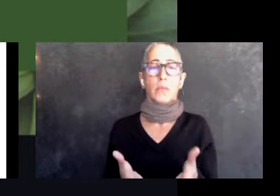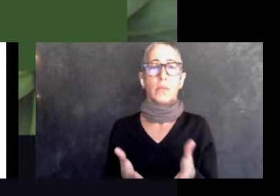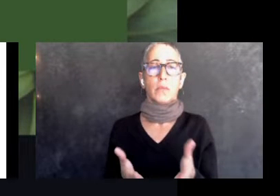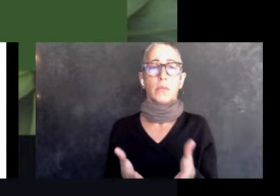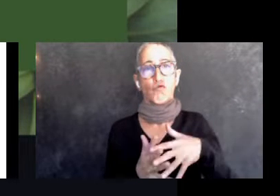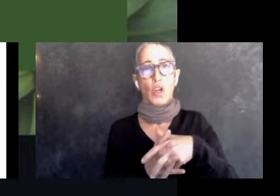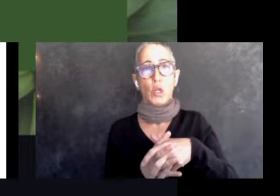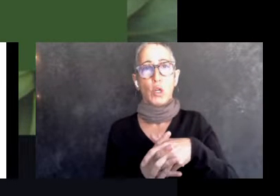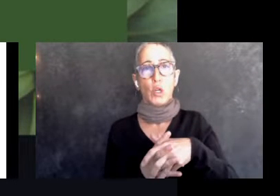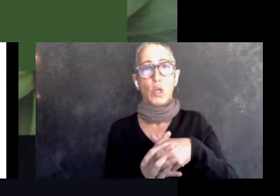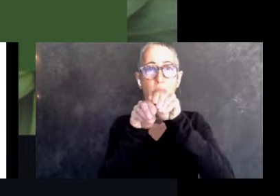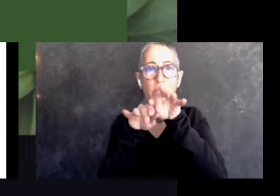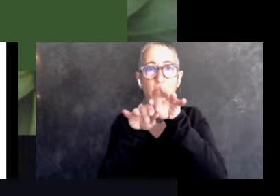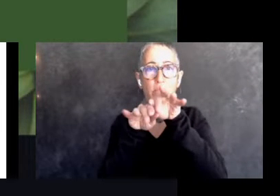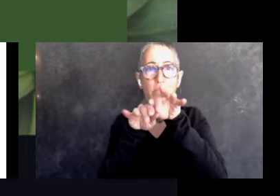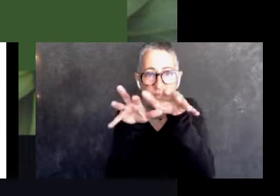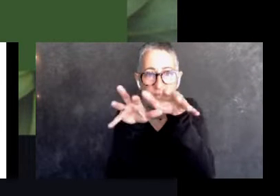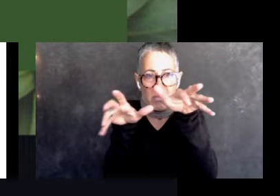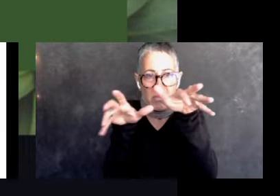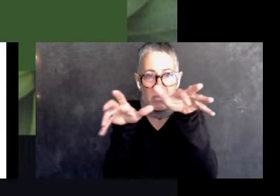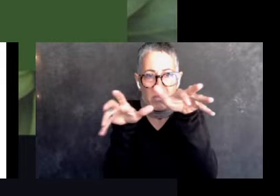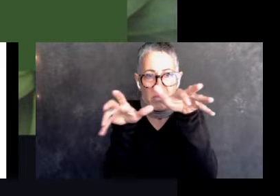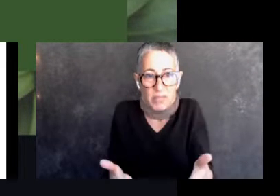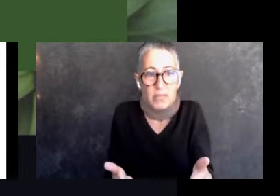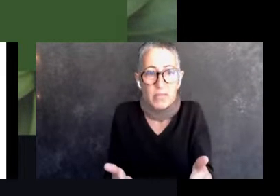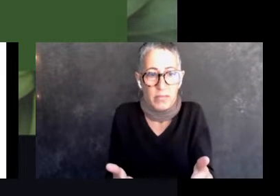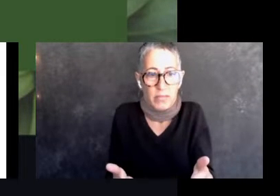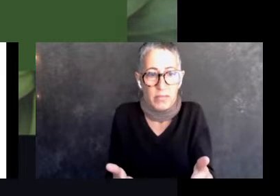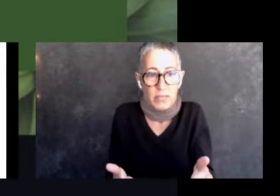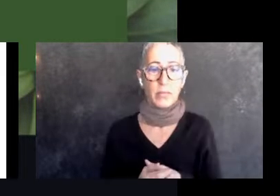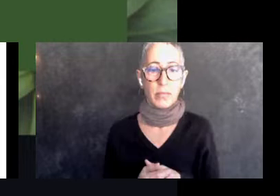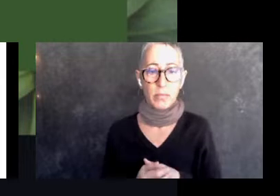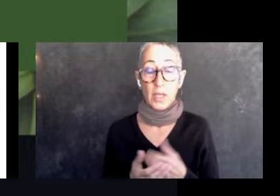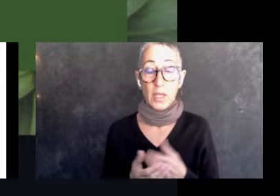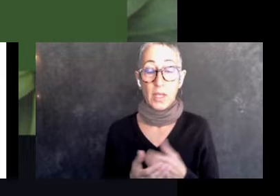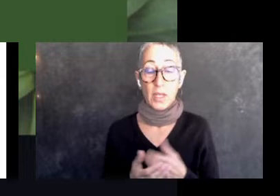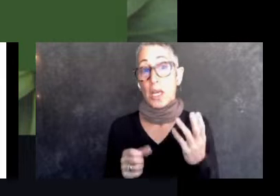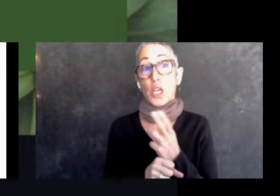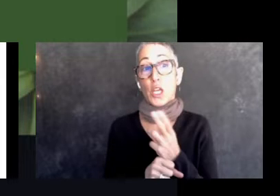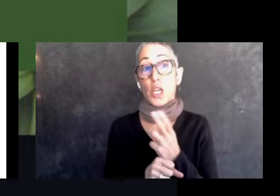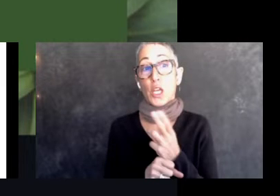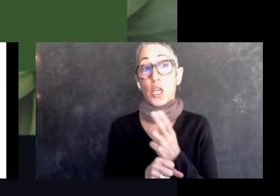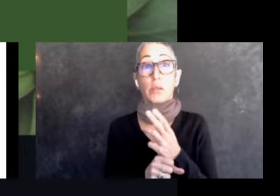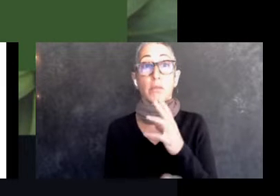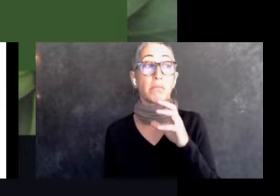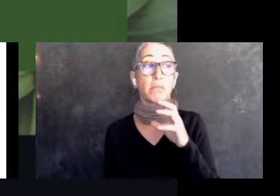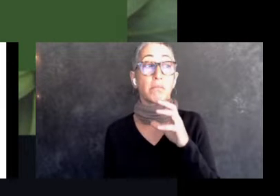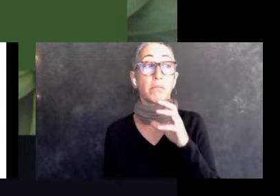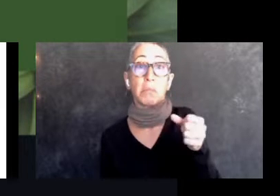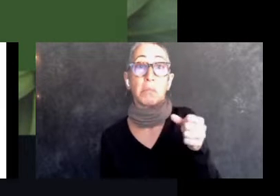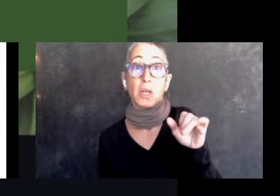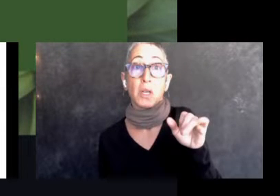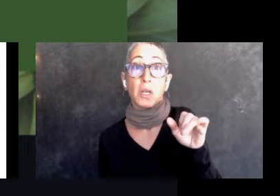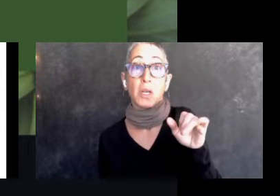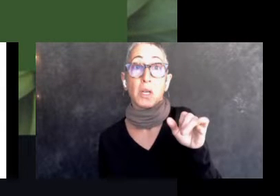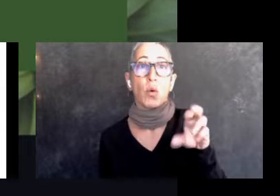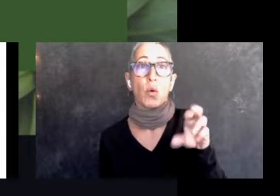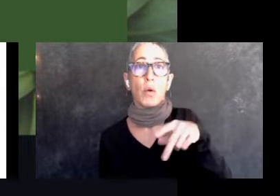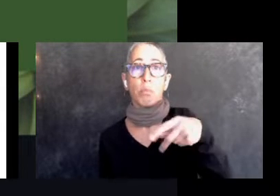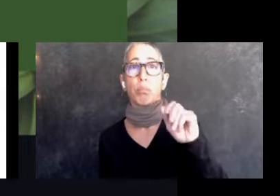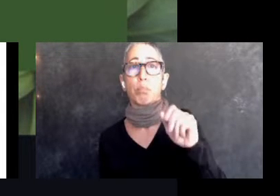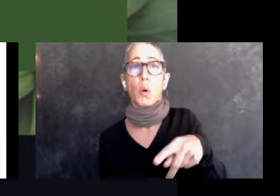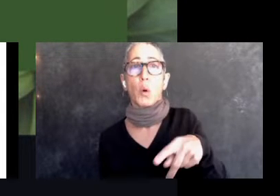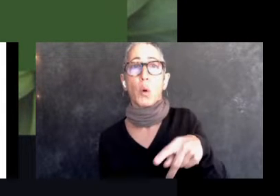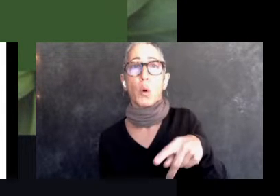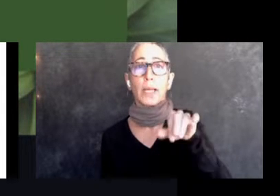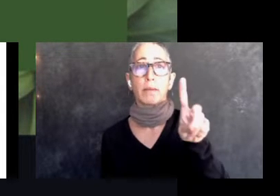So, um, if I can use the pokeweed or milkweed, even for that matter, uh, you know, how if